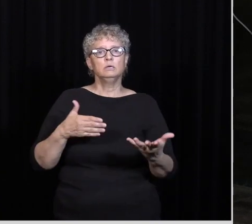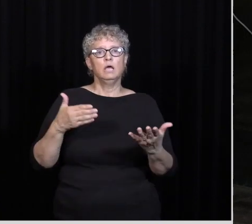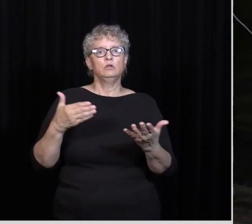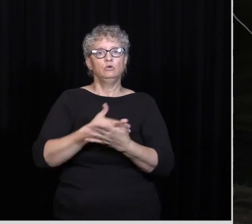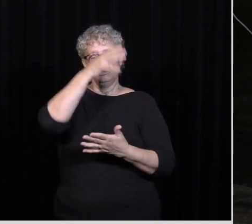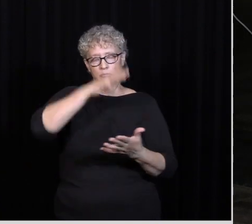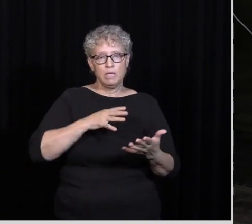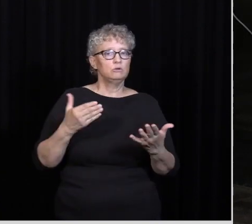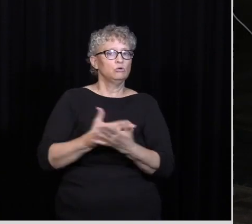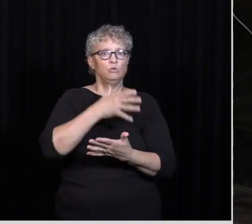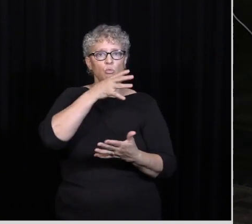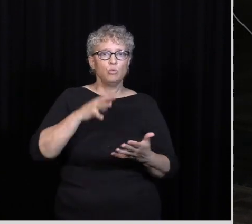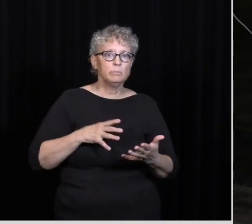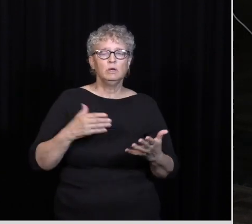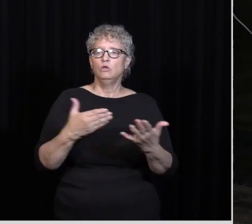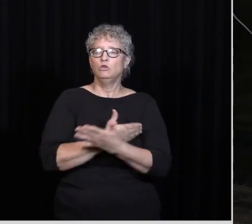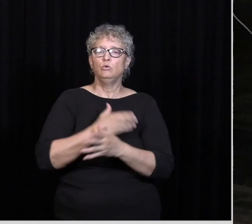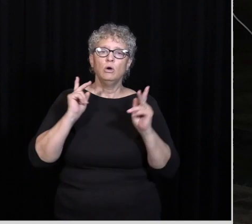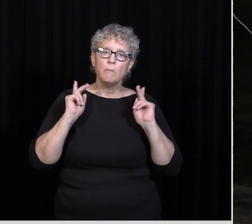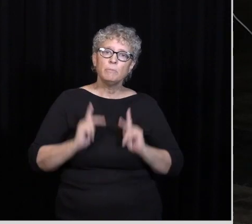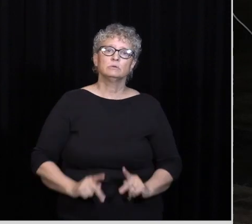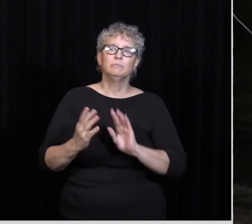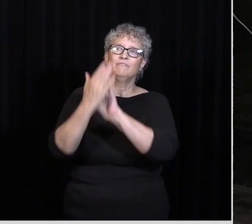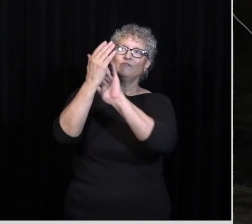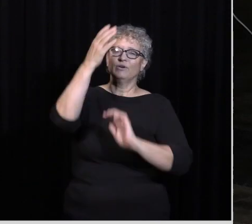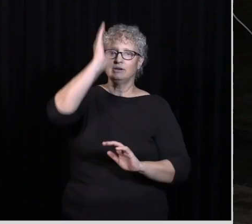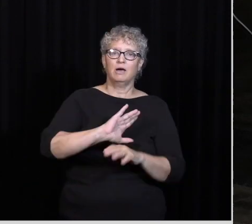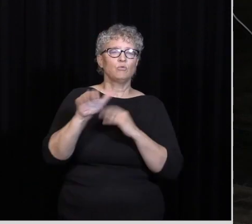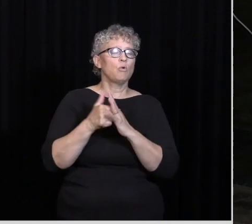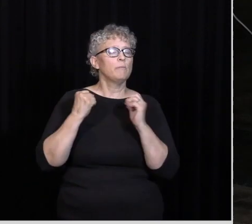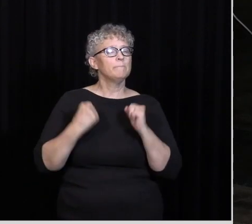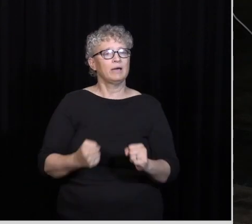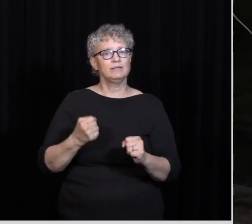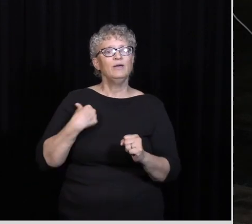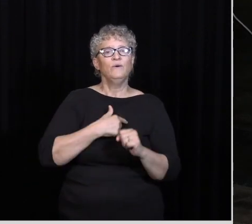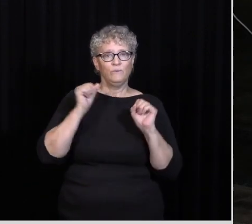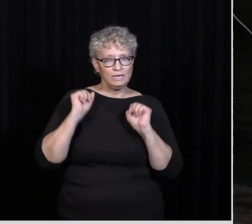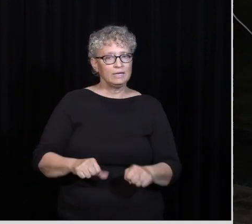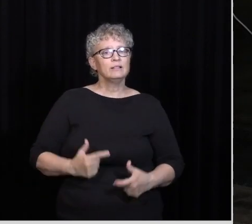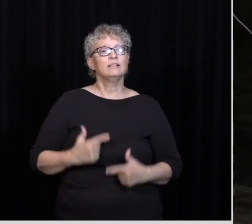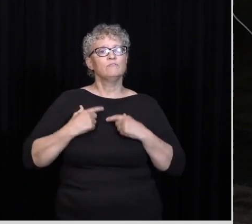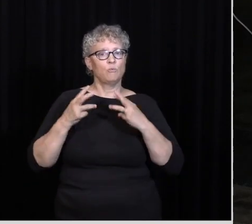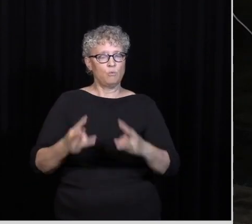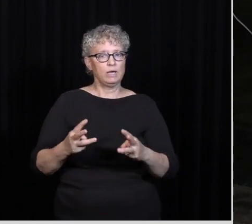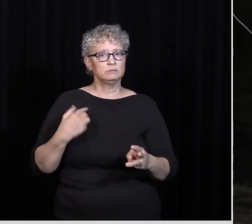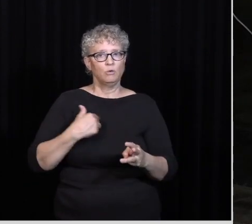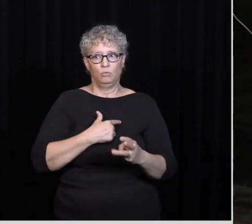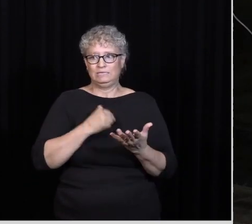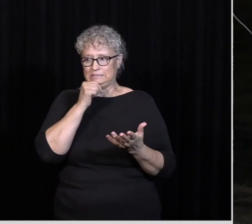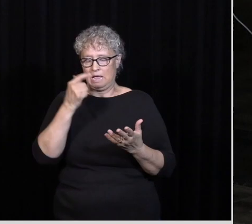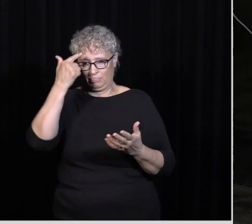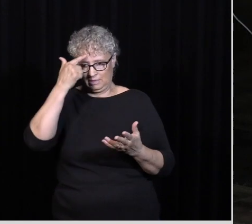Man Or A New Woman A New Person Before God Almighty And We Can Live In Ways We No Longer Thought